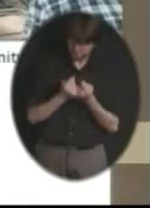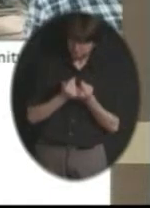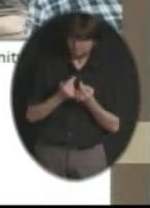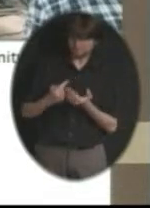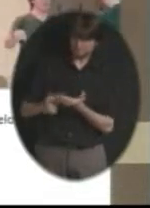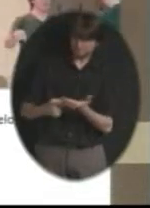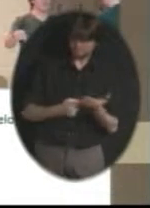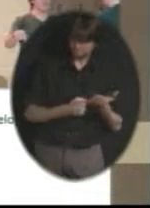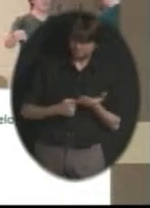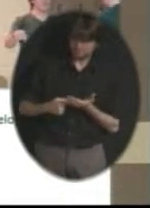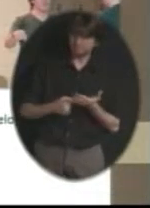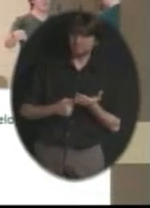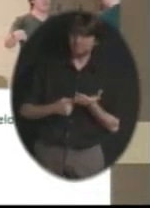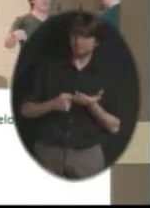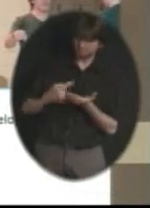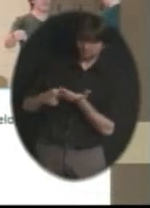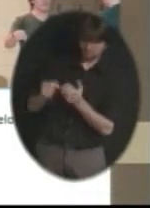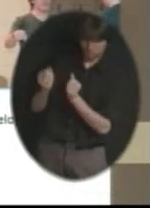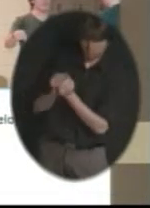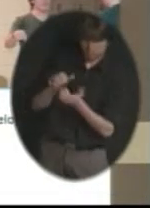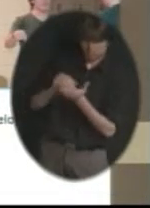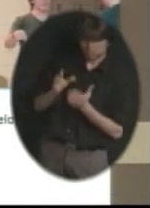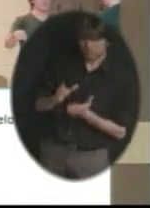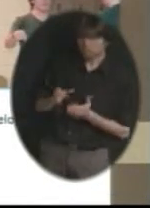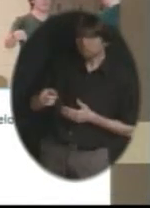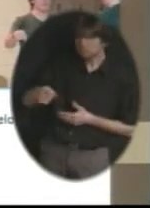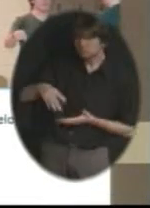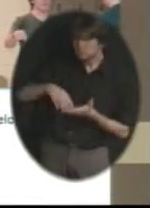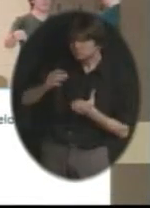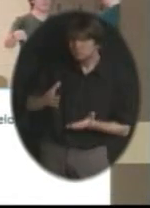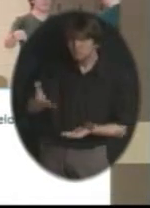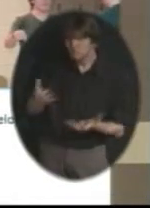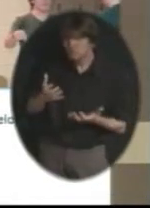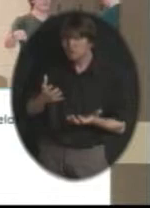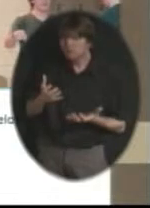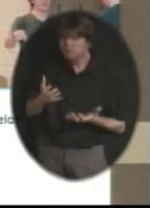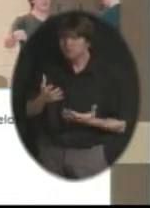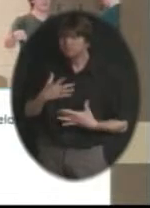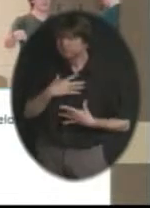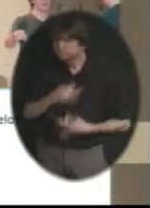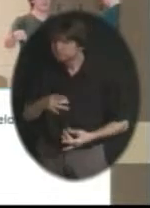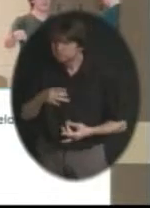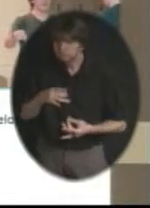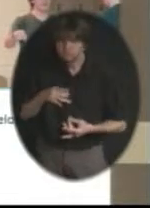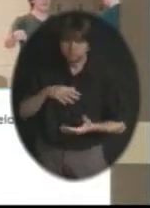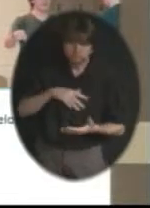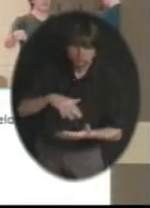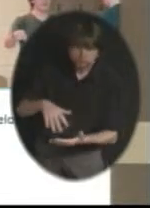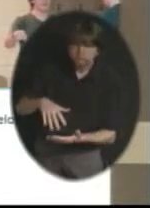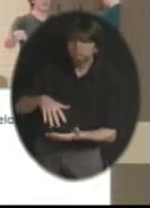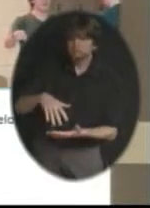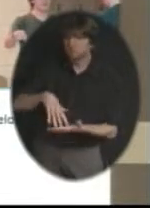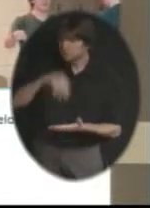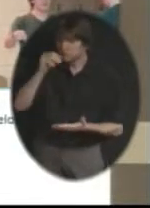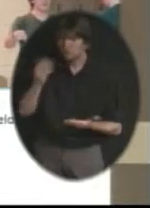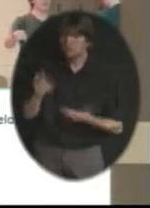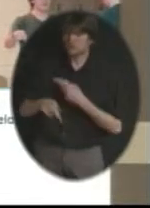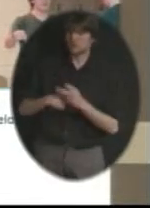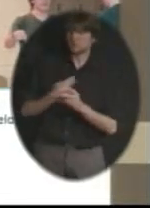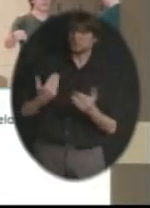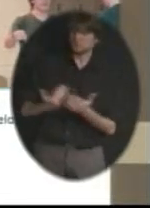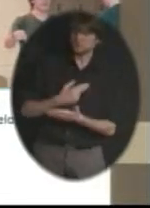then went to our students and asked them the kinds of things that they would like to be interested in, in terms of new programming.